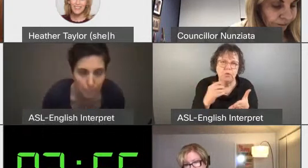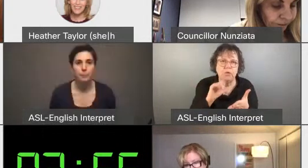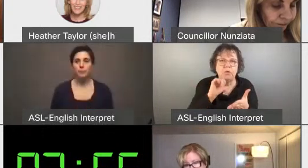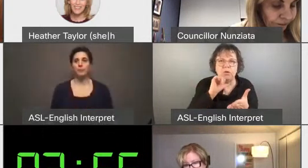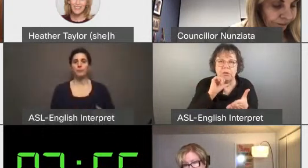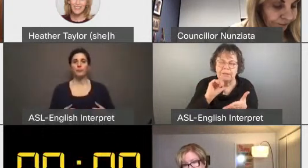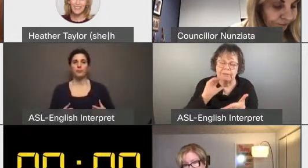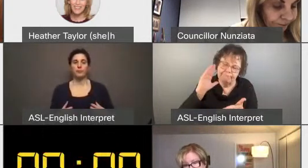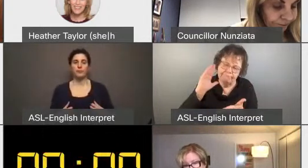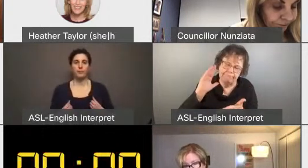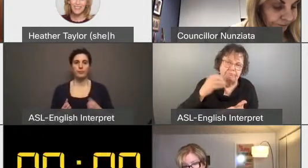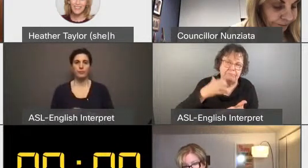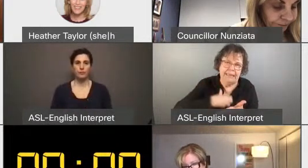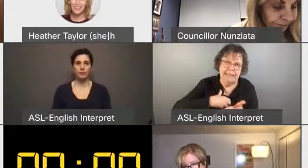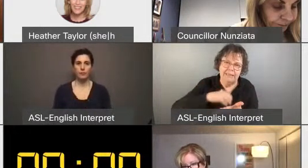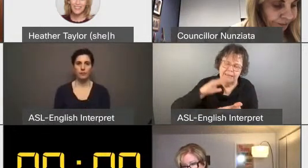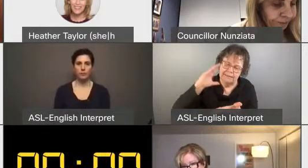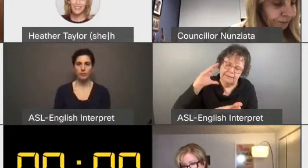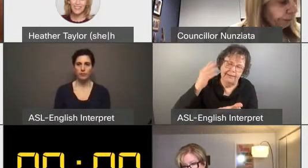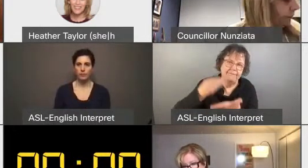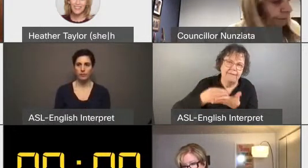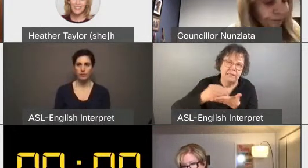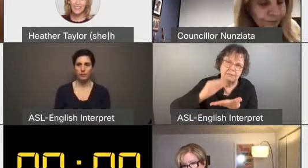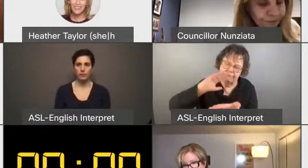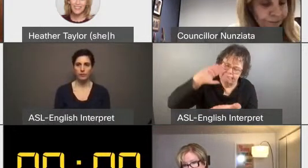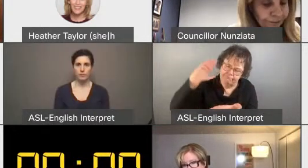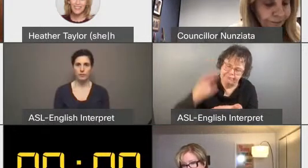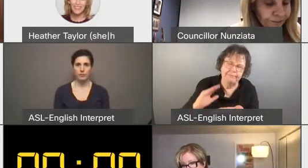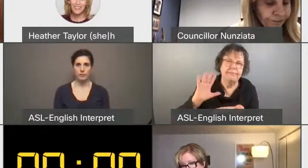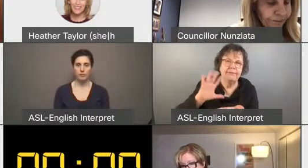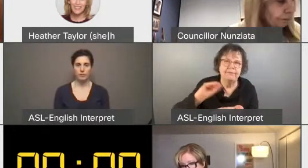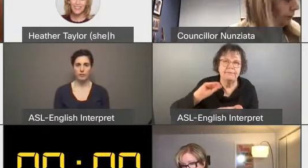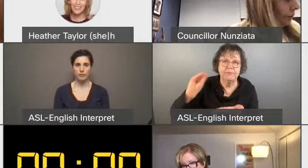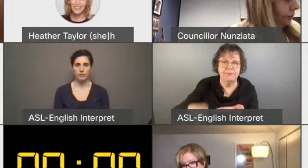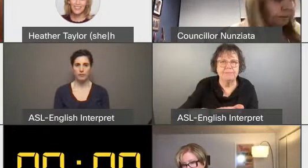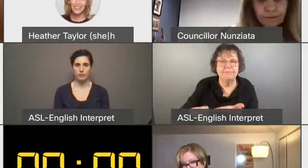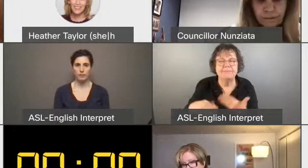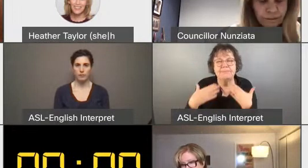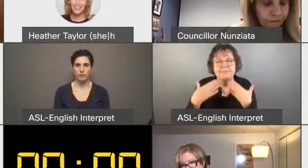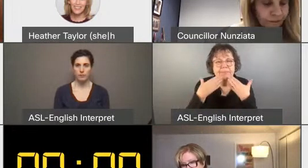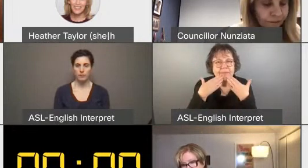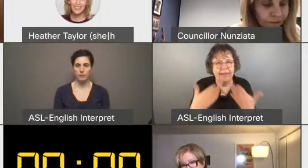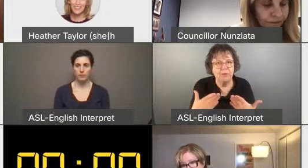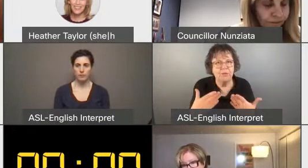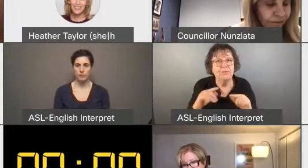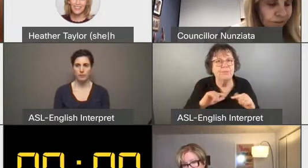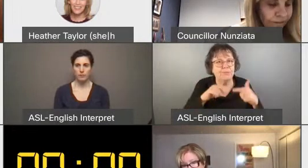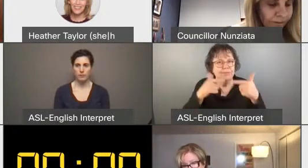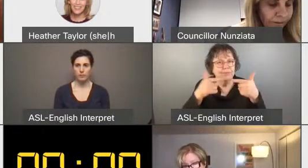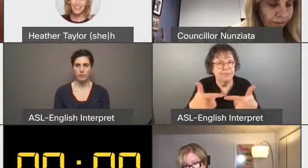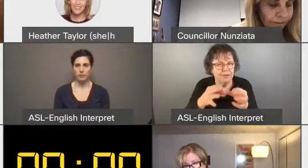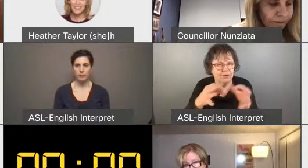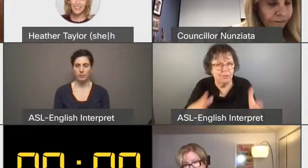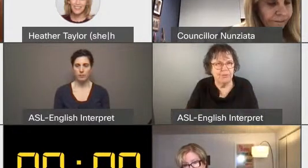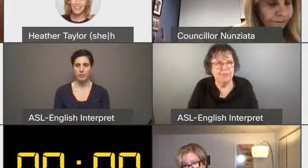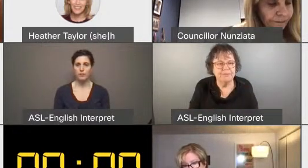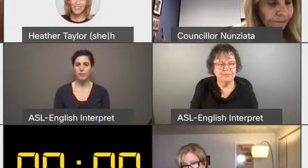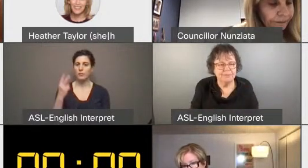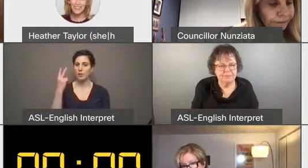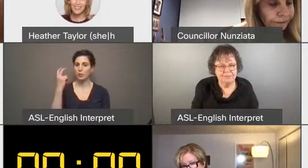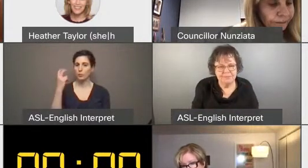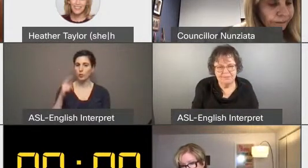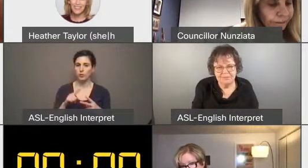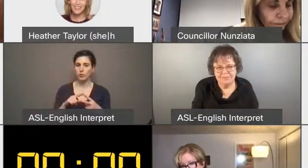Thank you for your time tonight. Last two speakers of the evening are Joseph Pierce and Greg